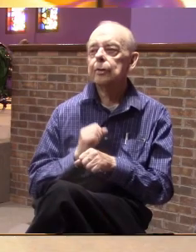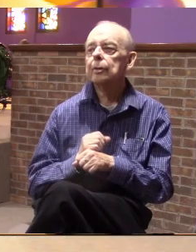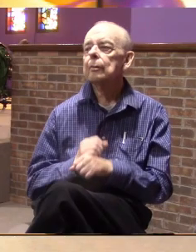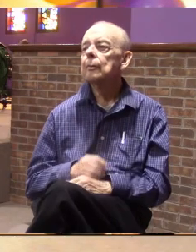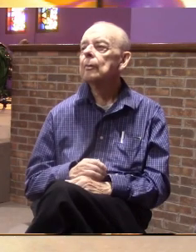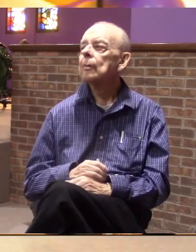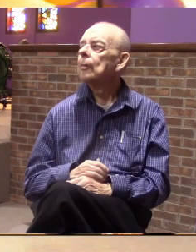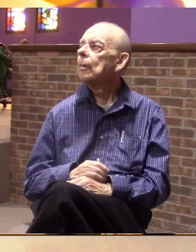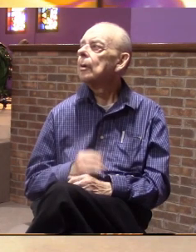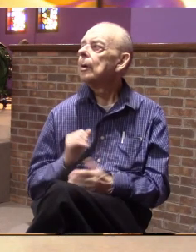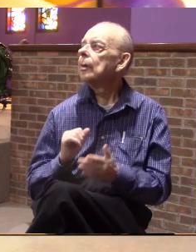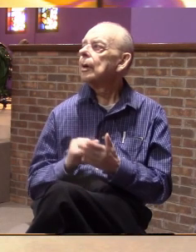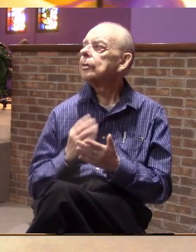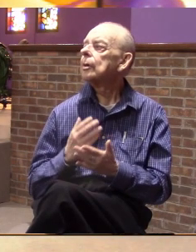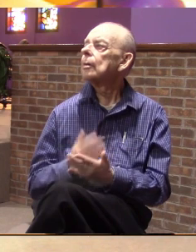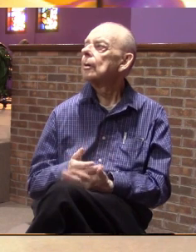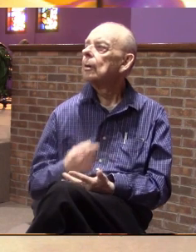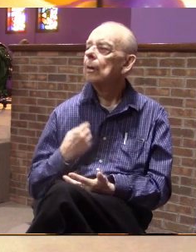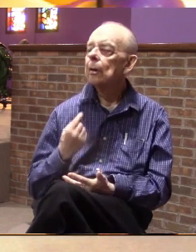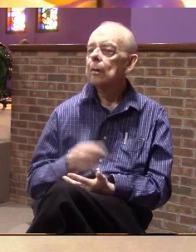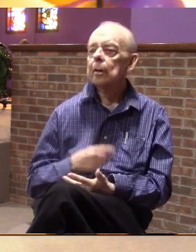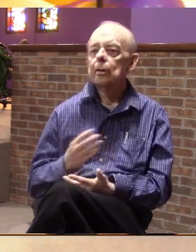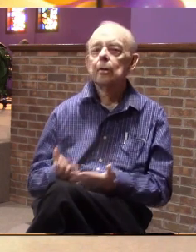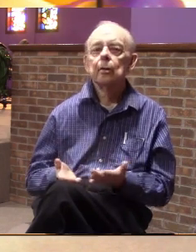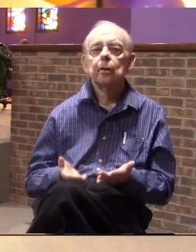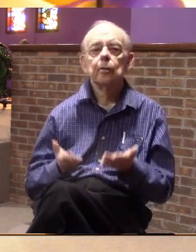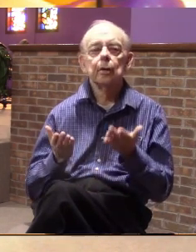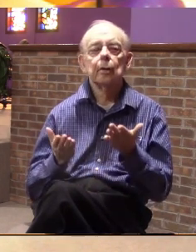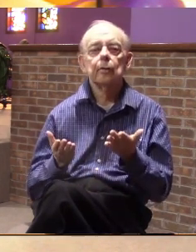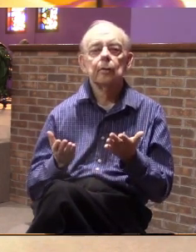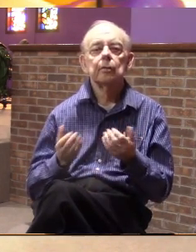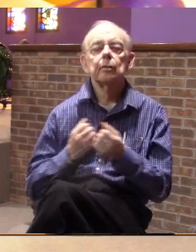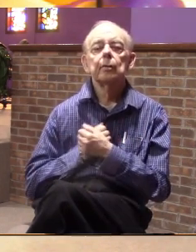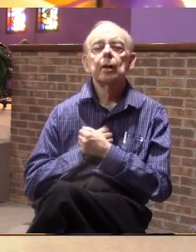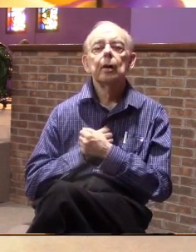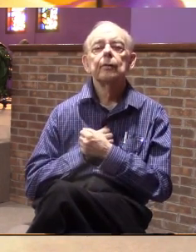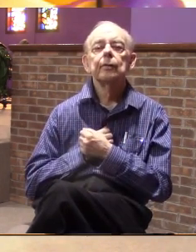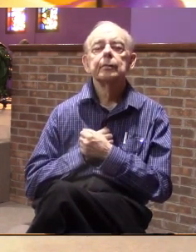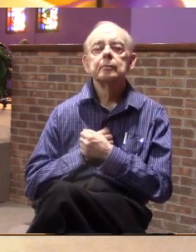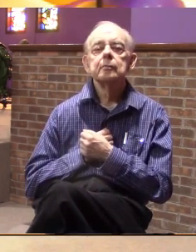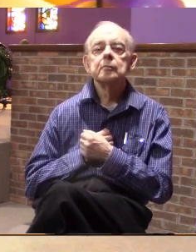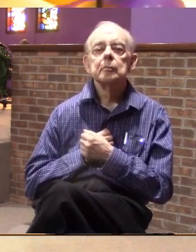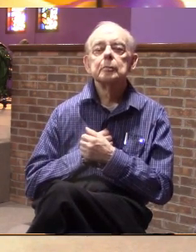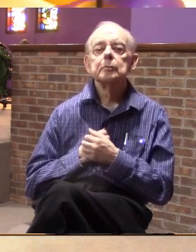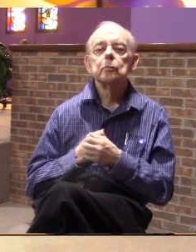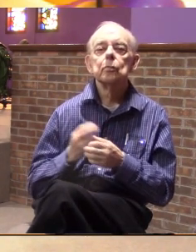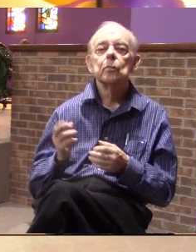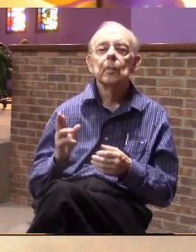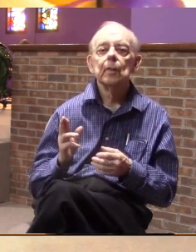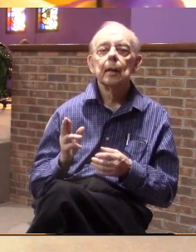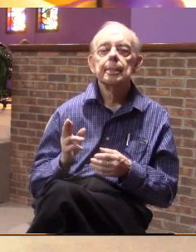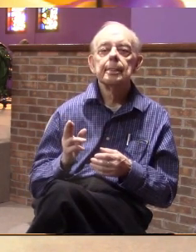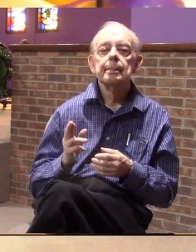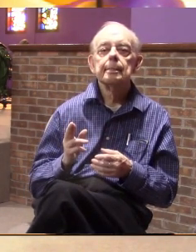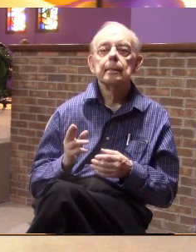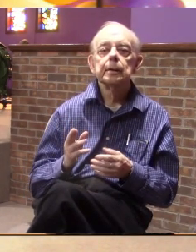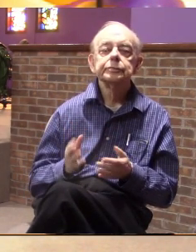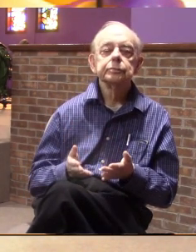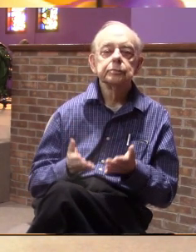okay that's good we're here to stimulate love or provoke